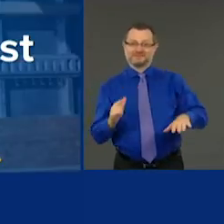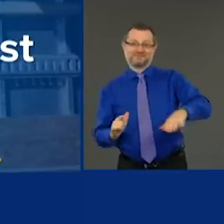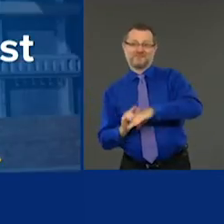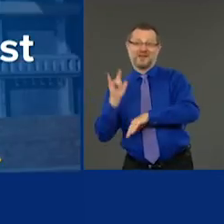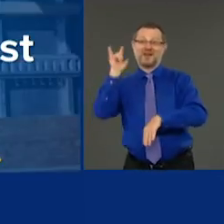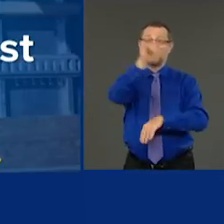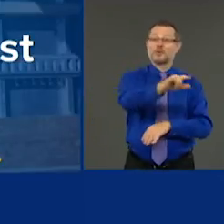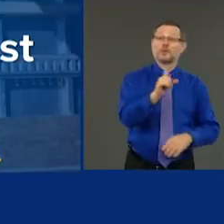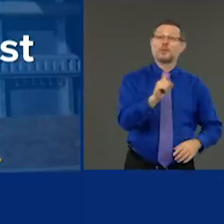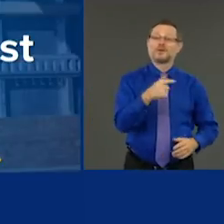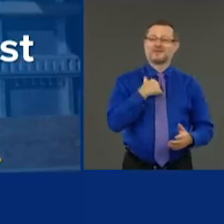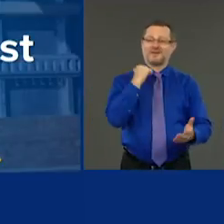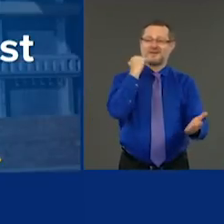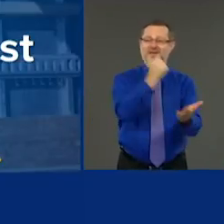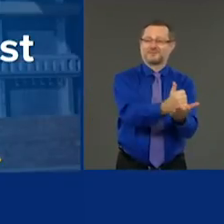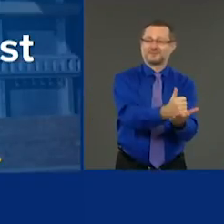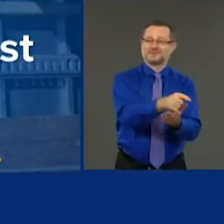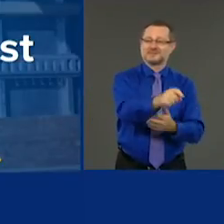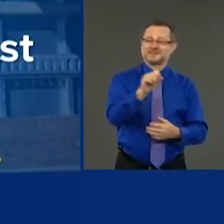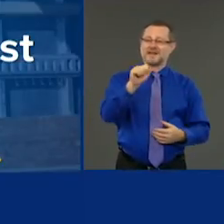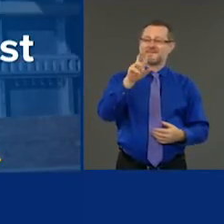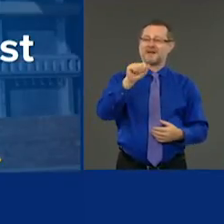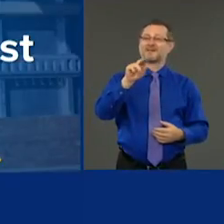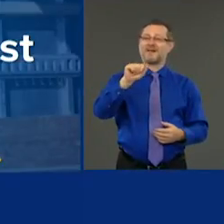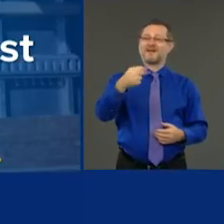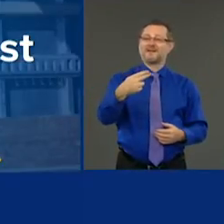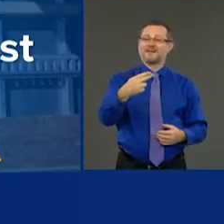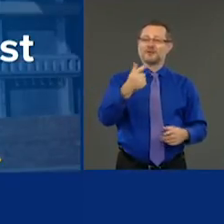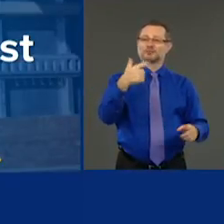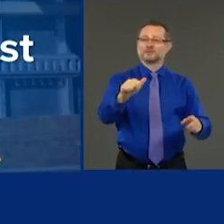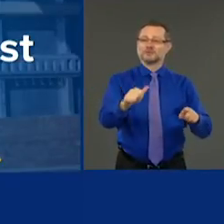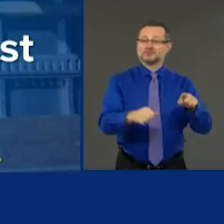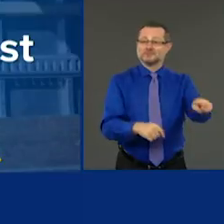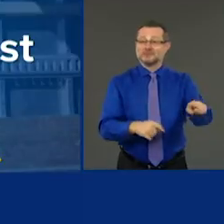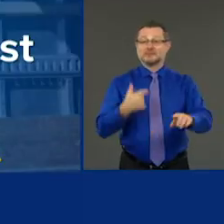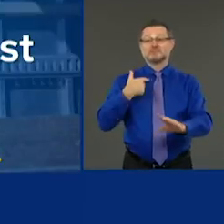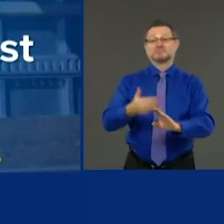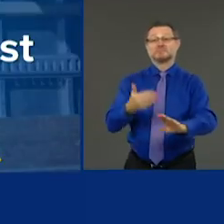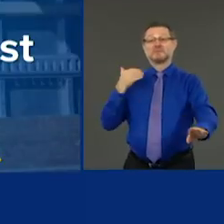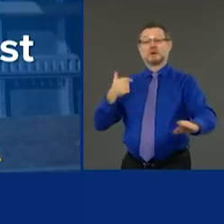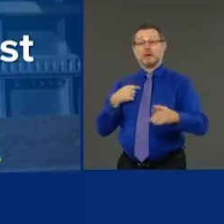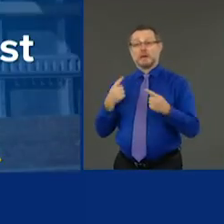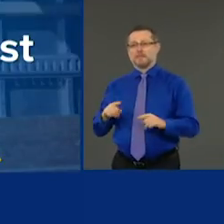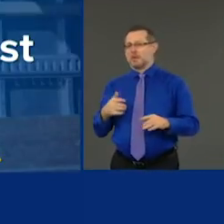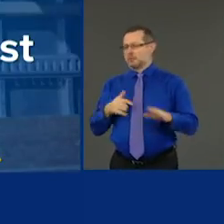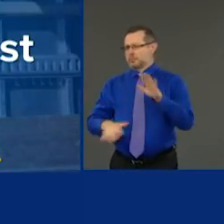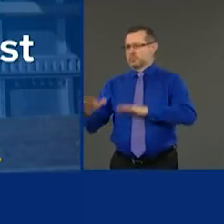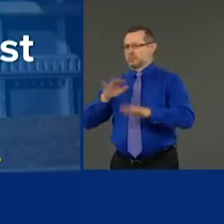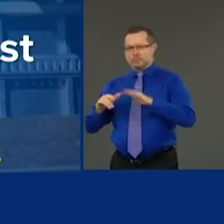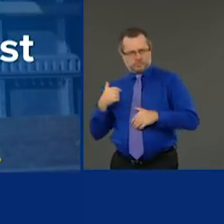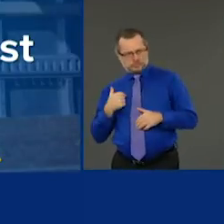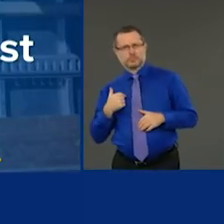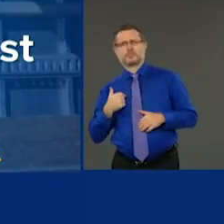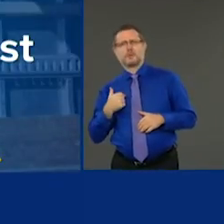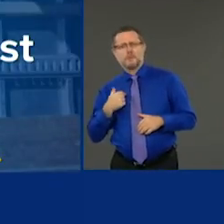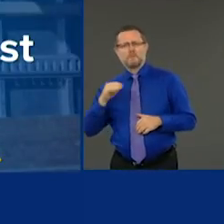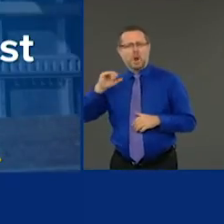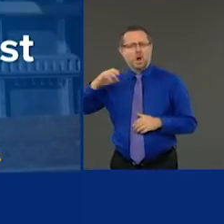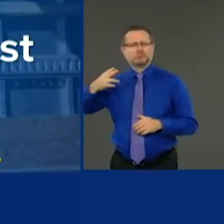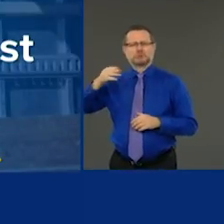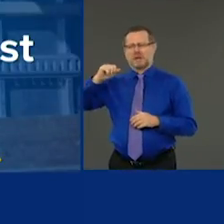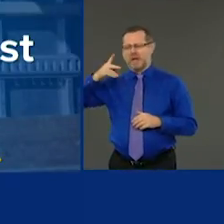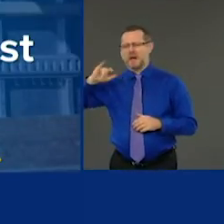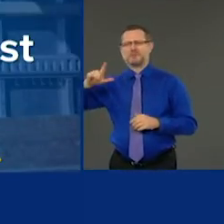When we were in the thick of things and we were in the thick of things, when we had those numbers going through the